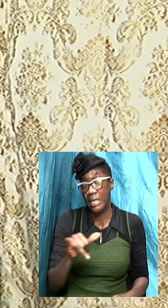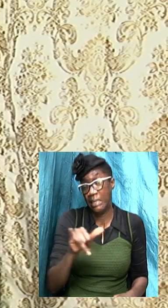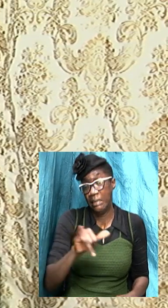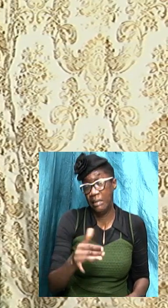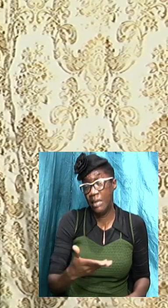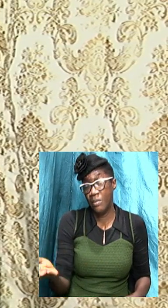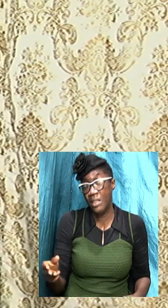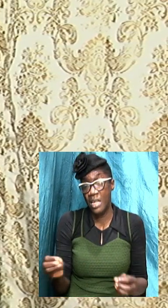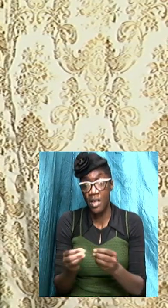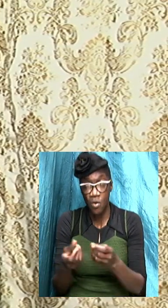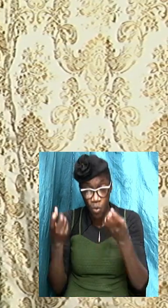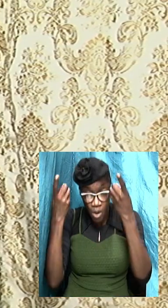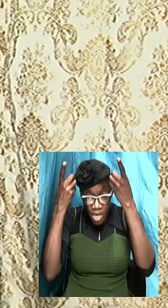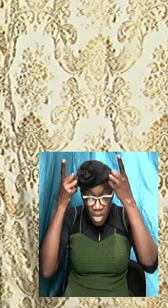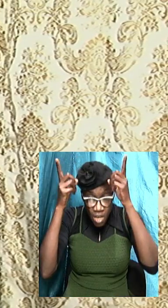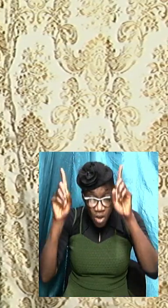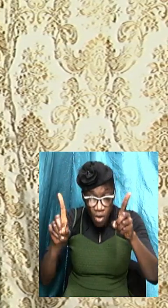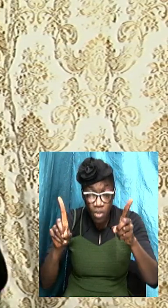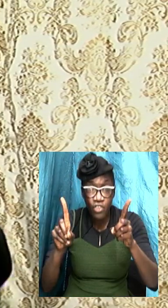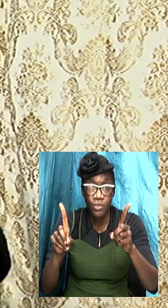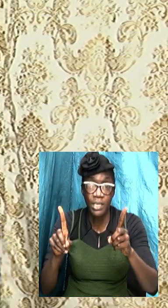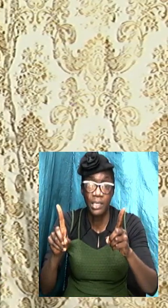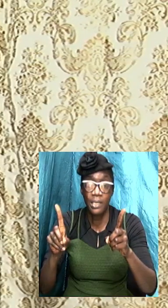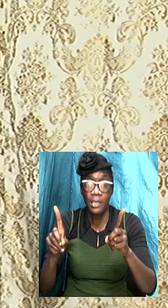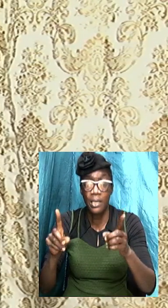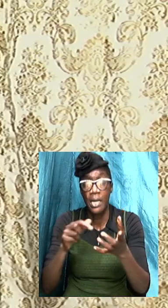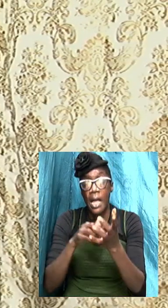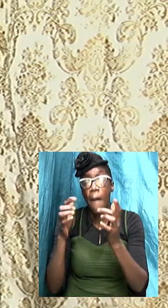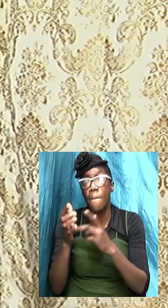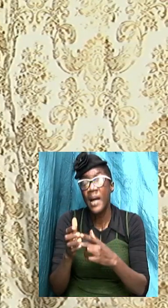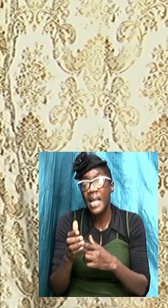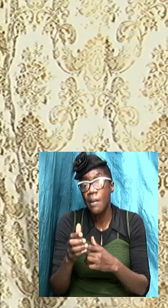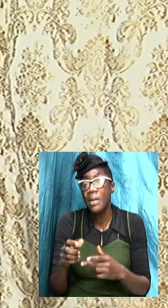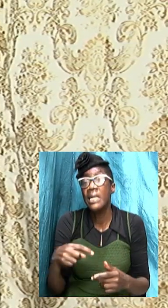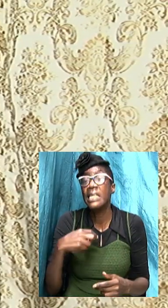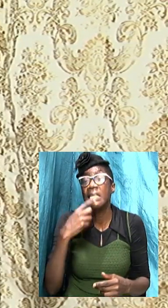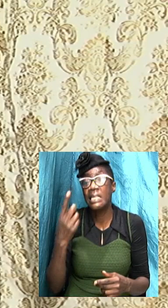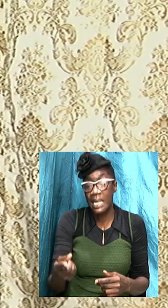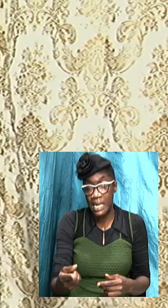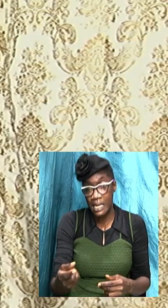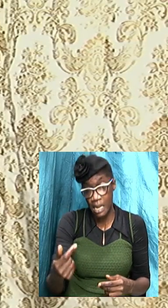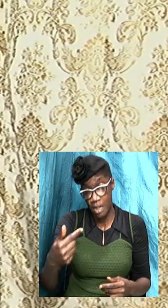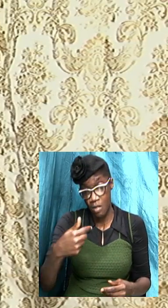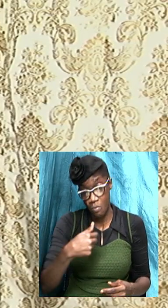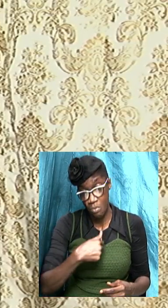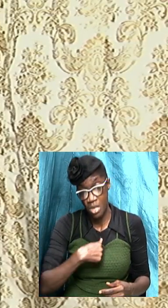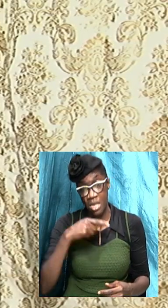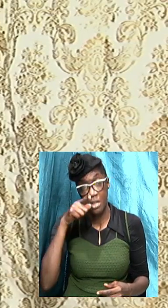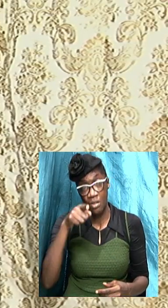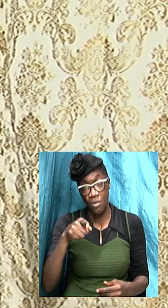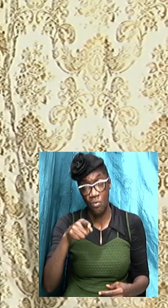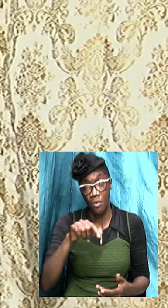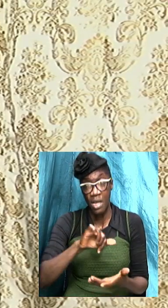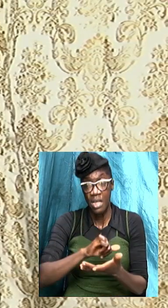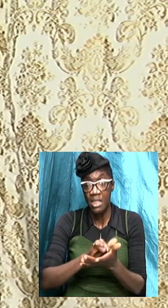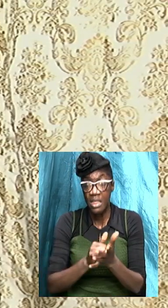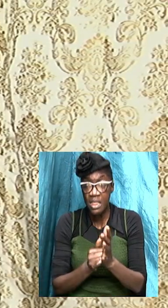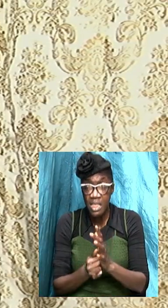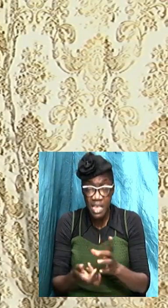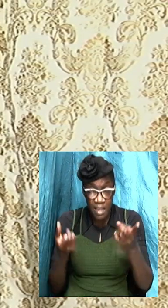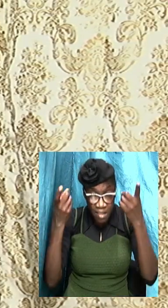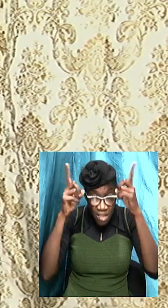with doctrine the Bible tells us of these doctrines